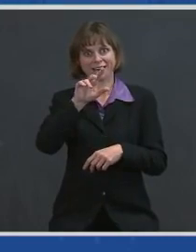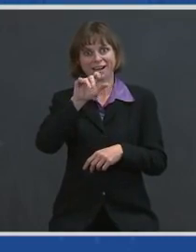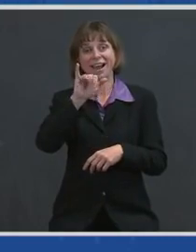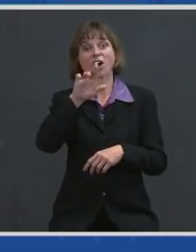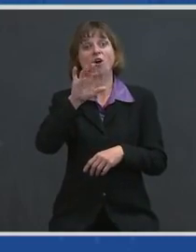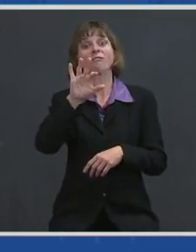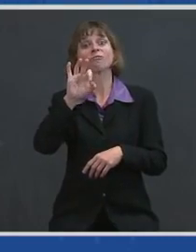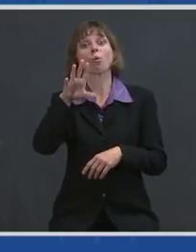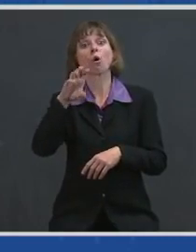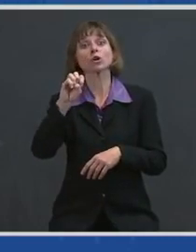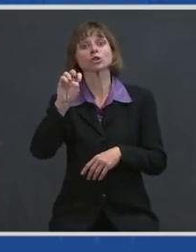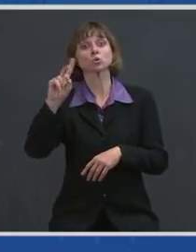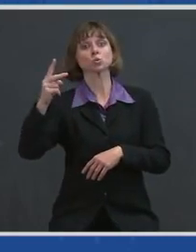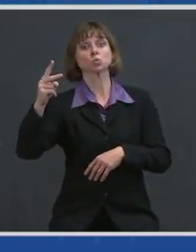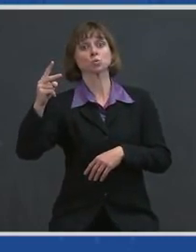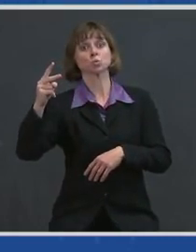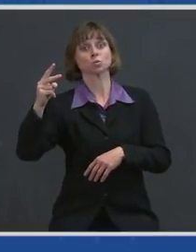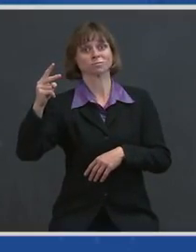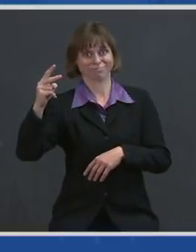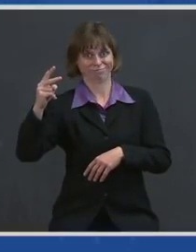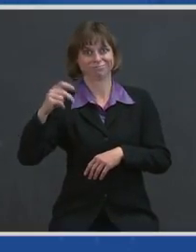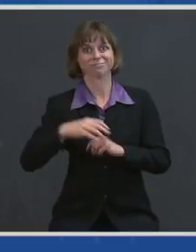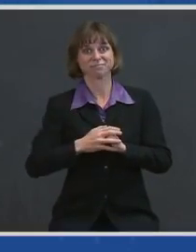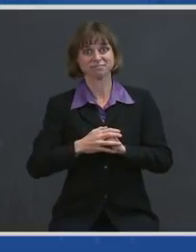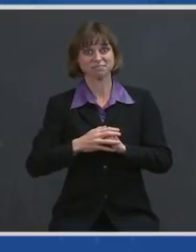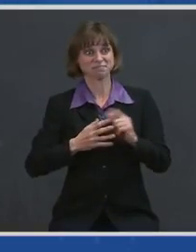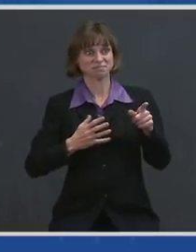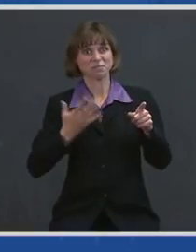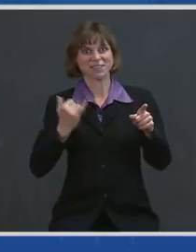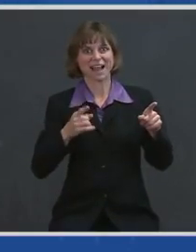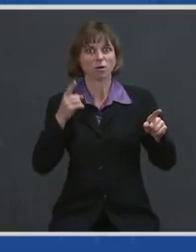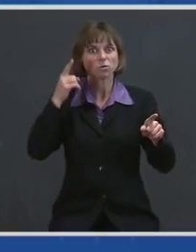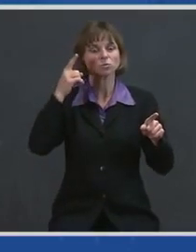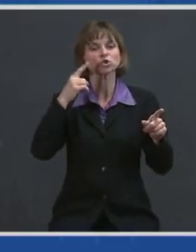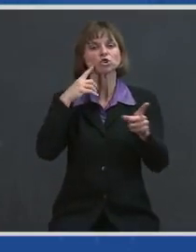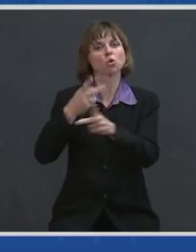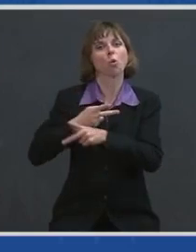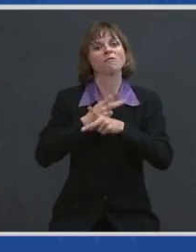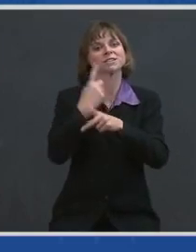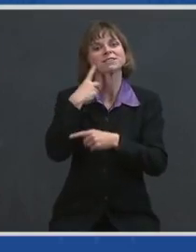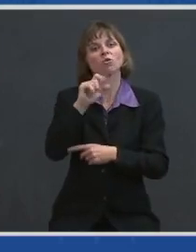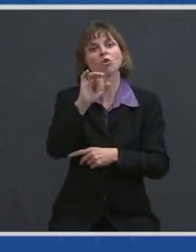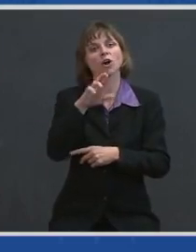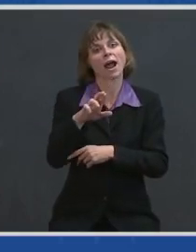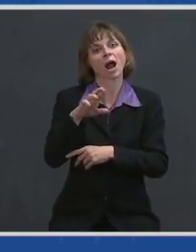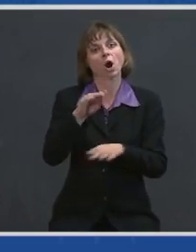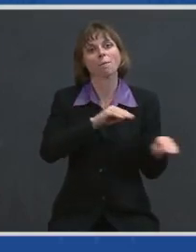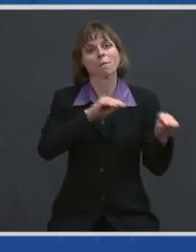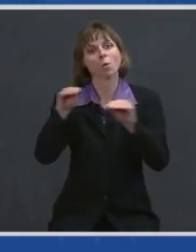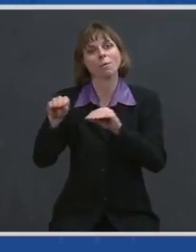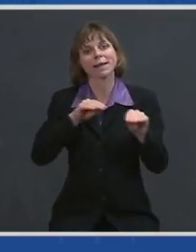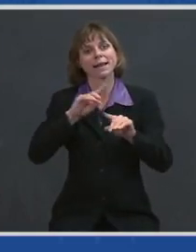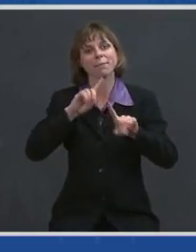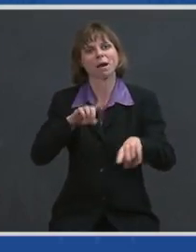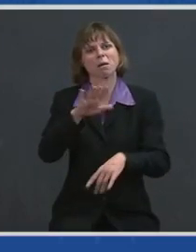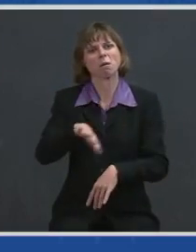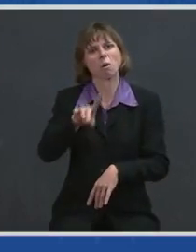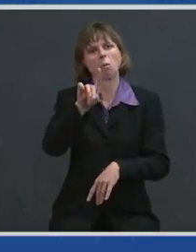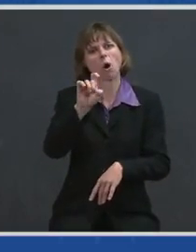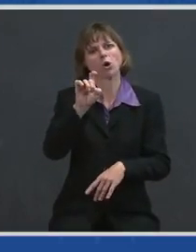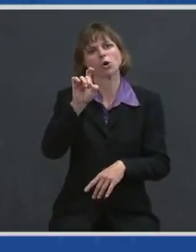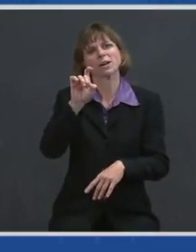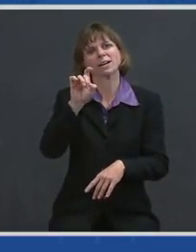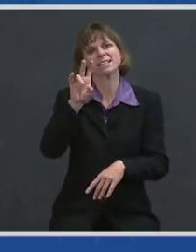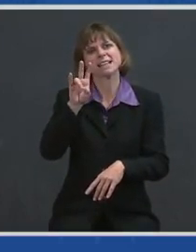currently is overseas. Air Mobility Command. Approximately 107,000 airmen